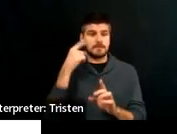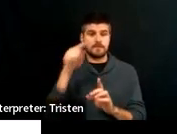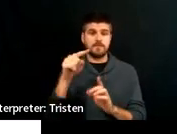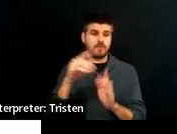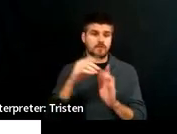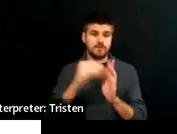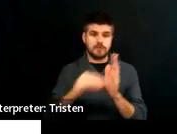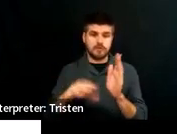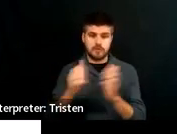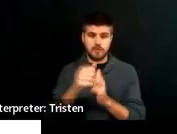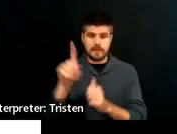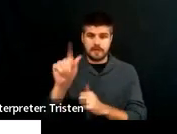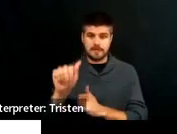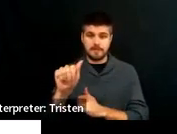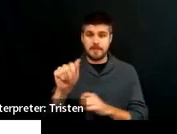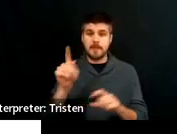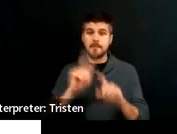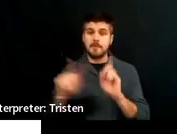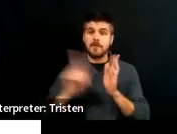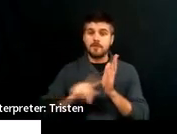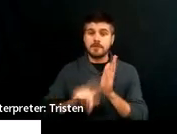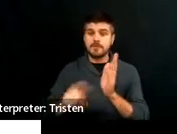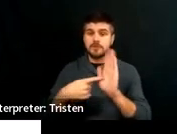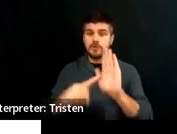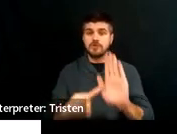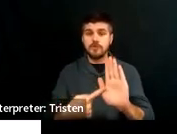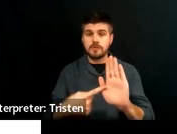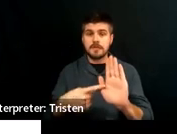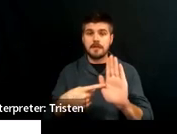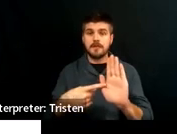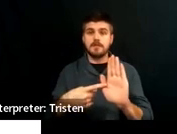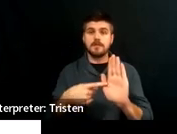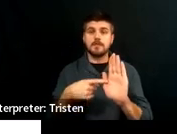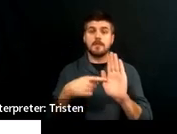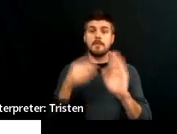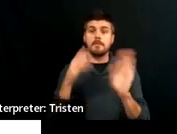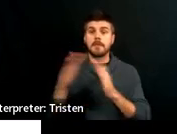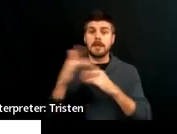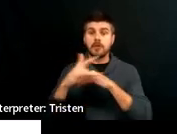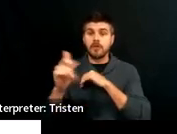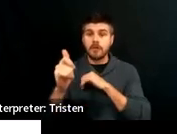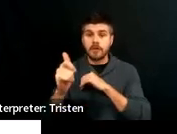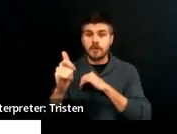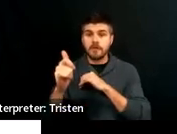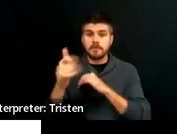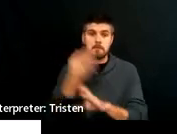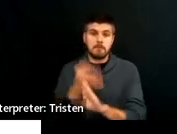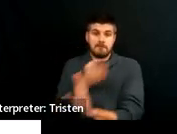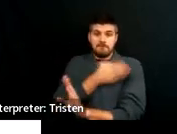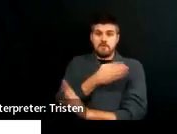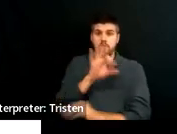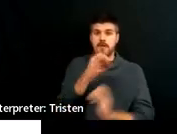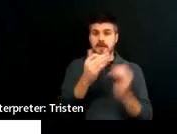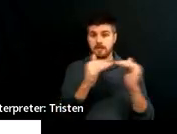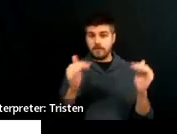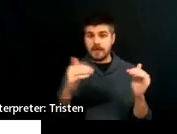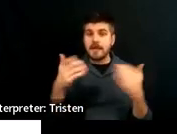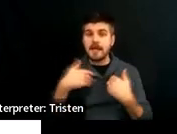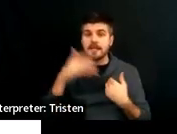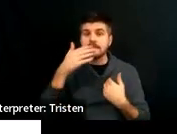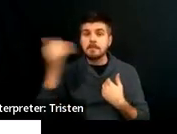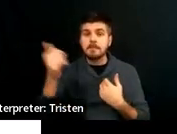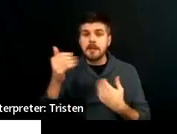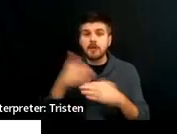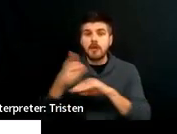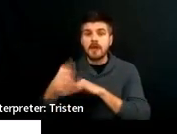However, research is showing us that planning earlier than ninth grade has better post-secondary